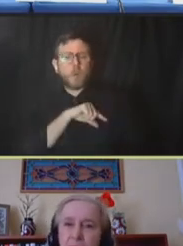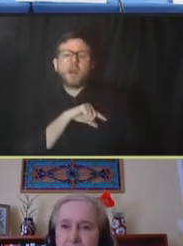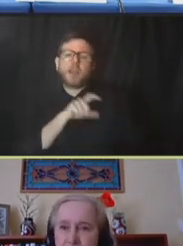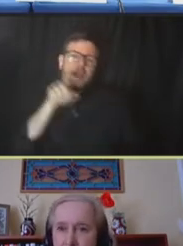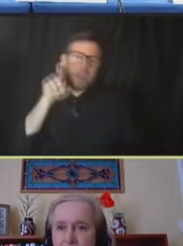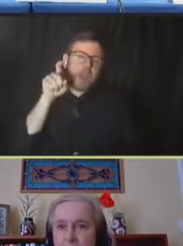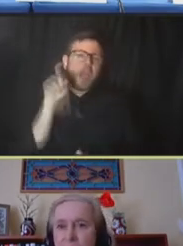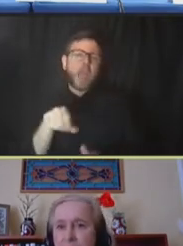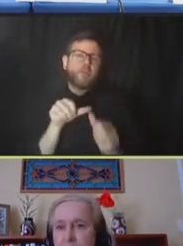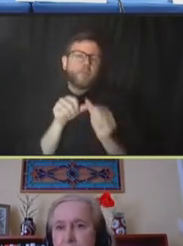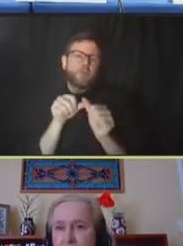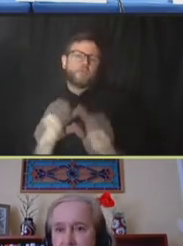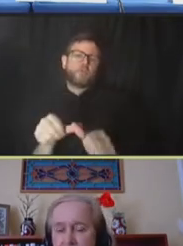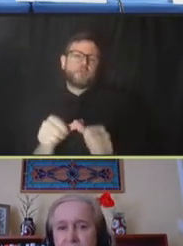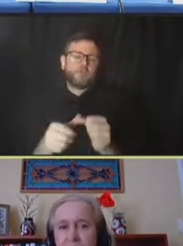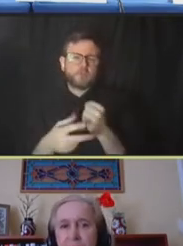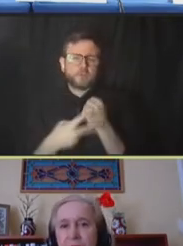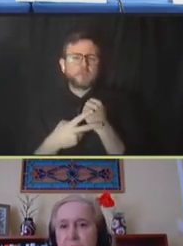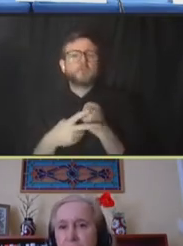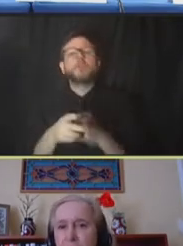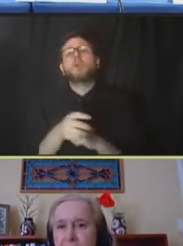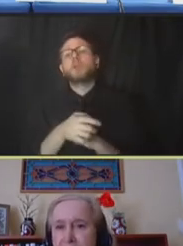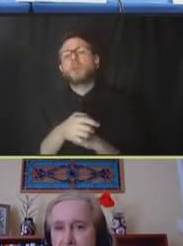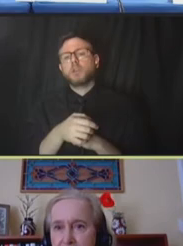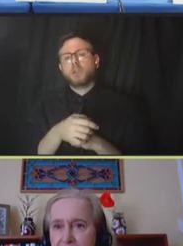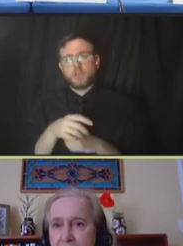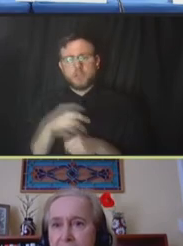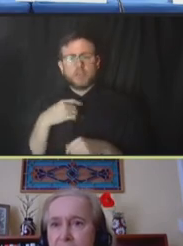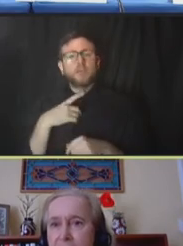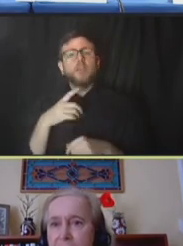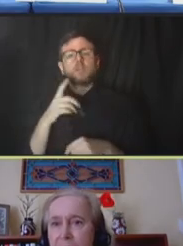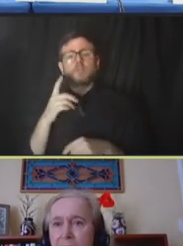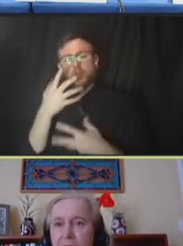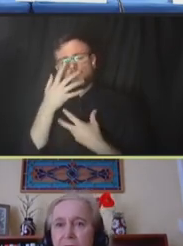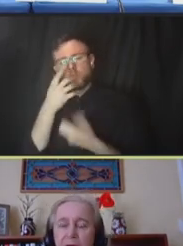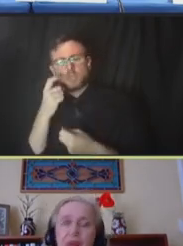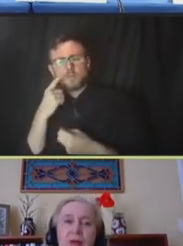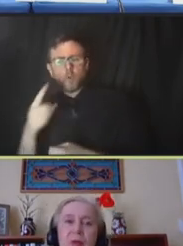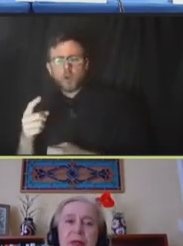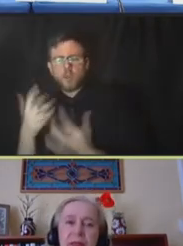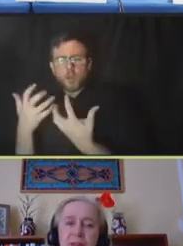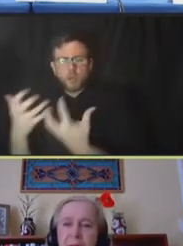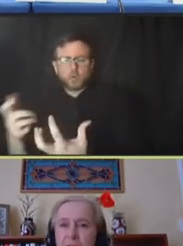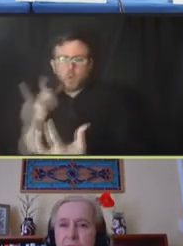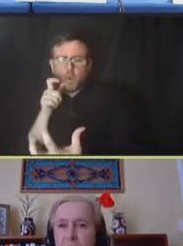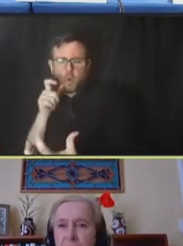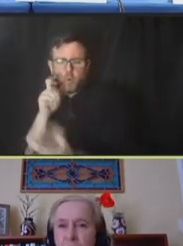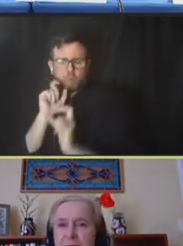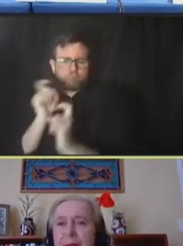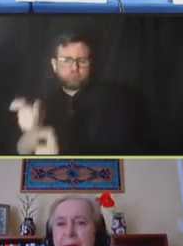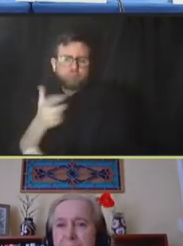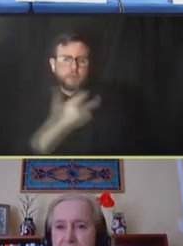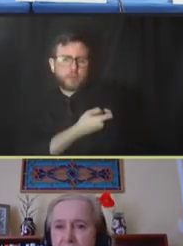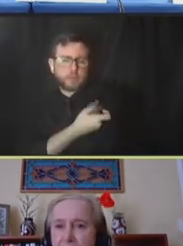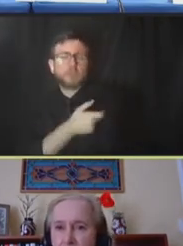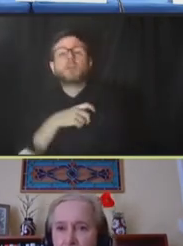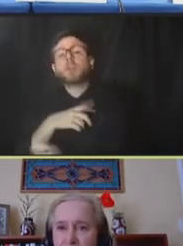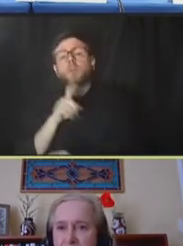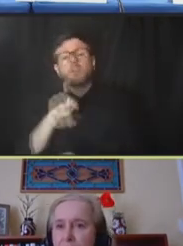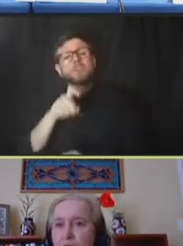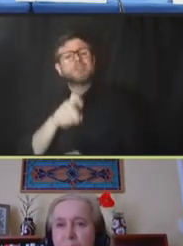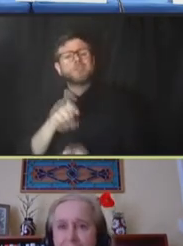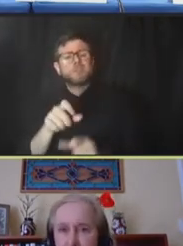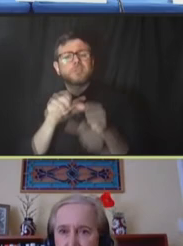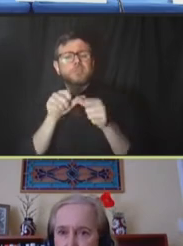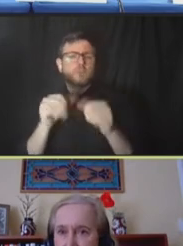a matter of trust also of the population, of those who will be getting the vaccines. We need to make sure that we can maintain the cold